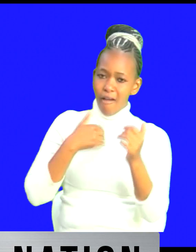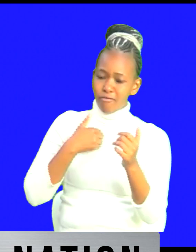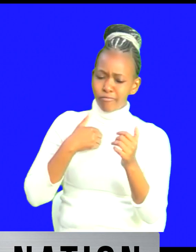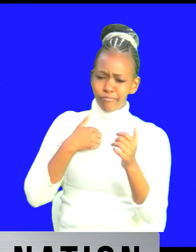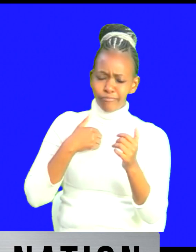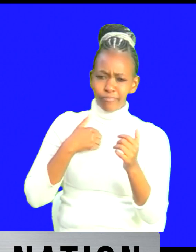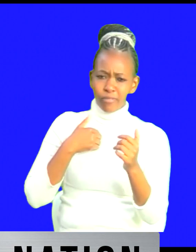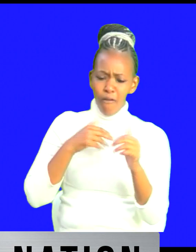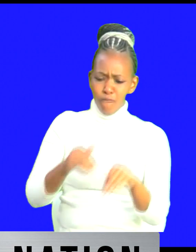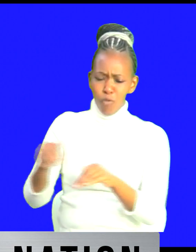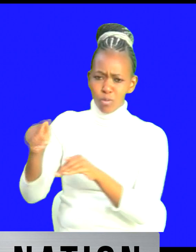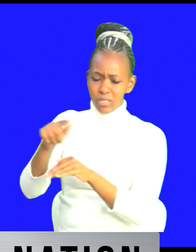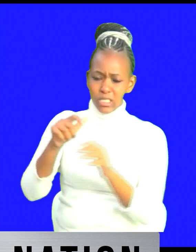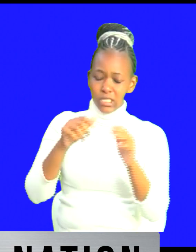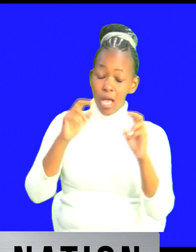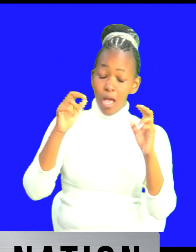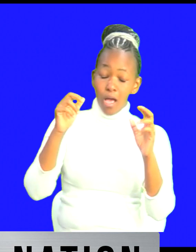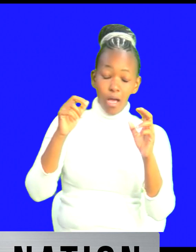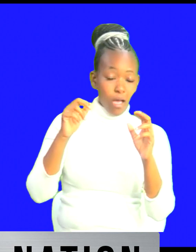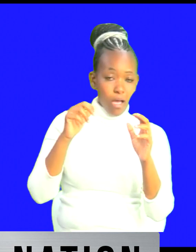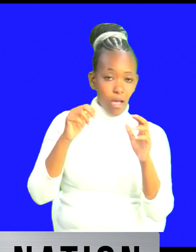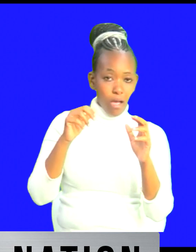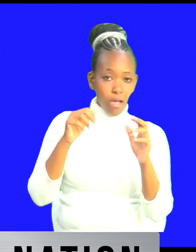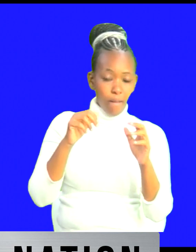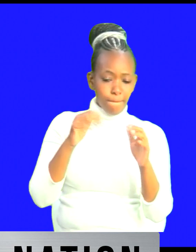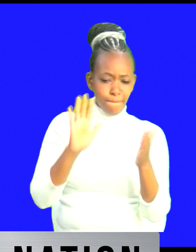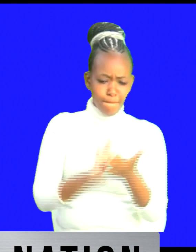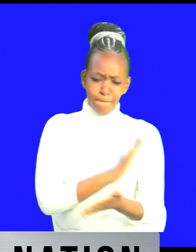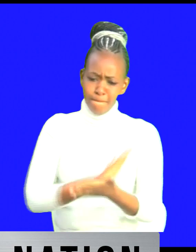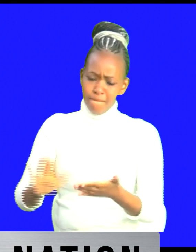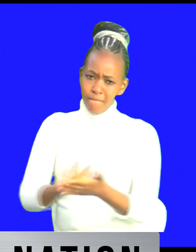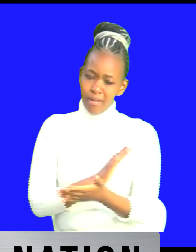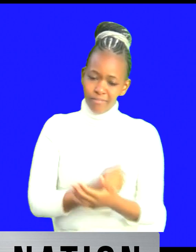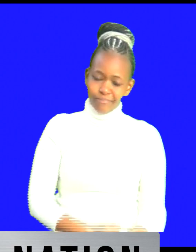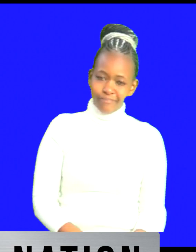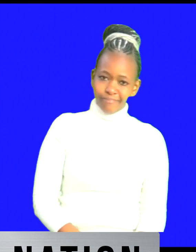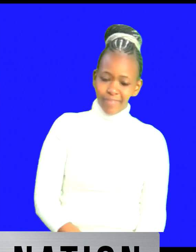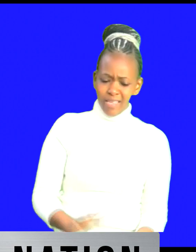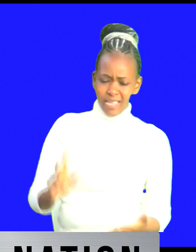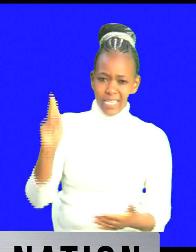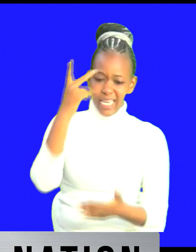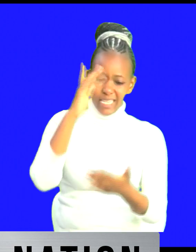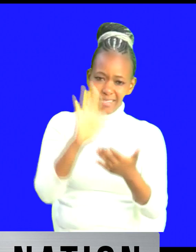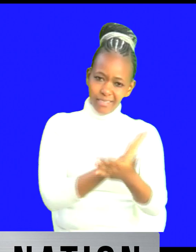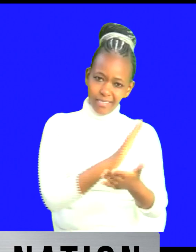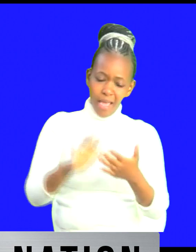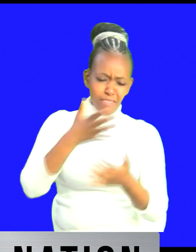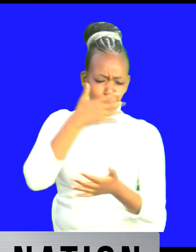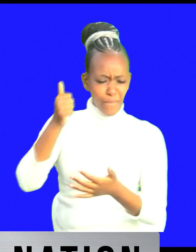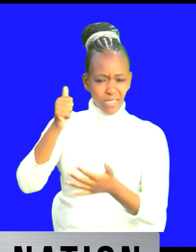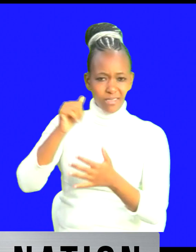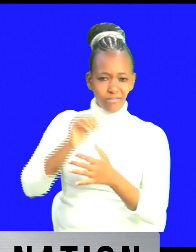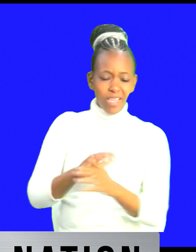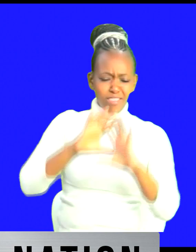this matter because a world rally champion the the rallying in kenya is the best in the world and so if it's not part of the world rally